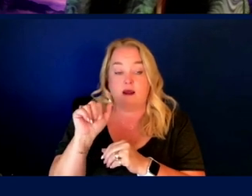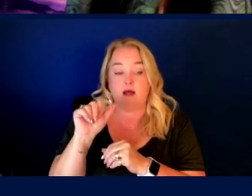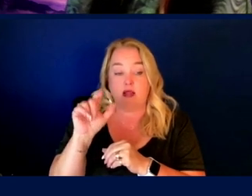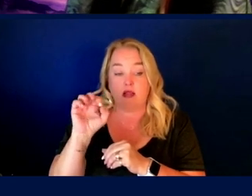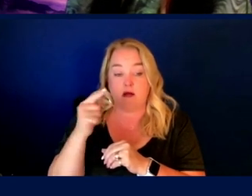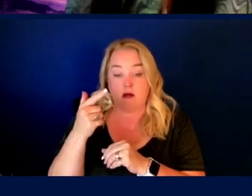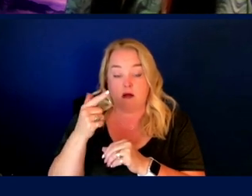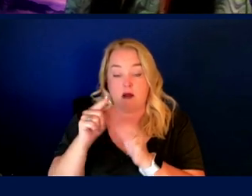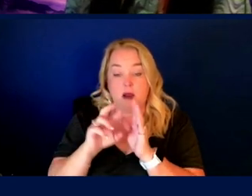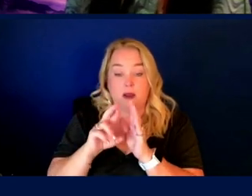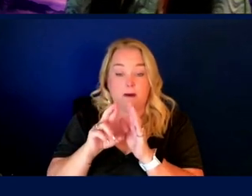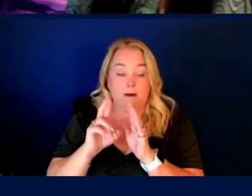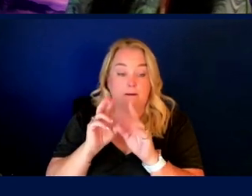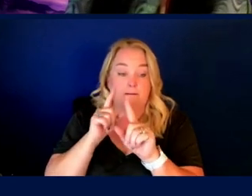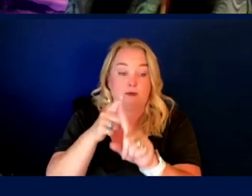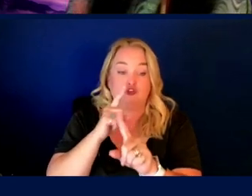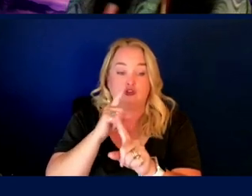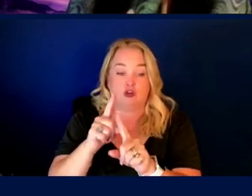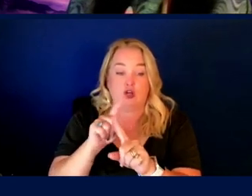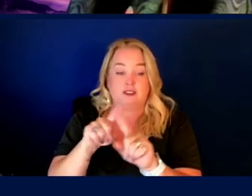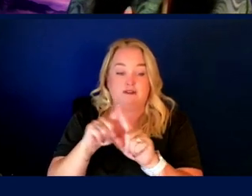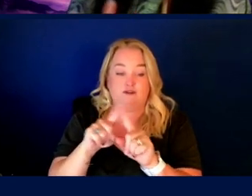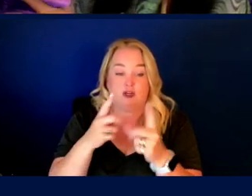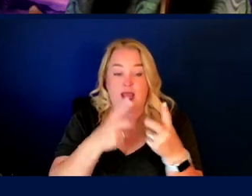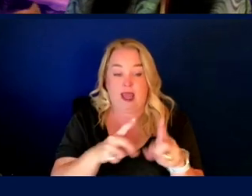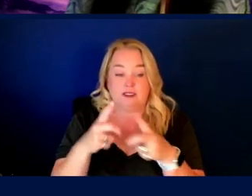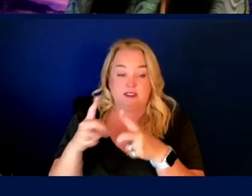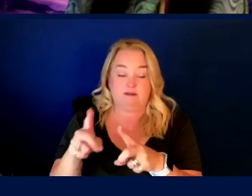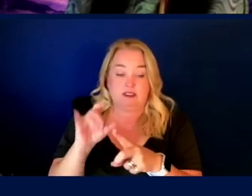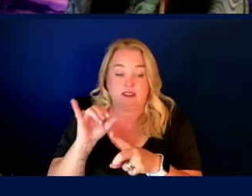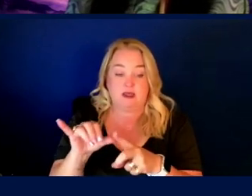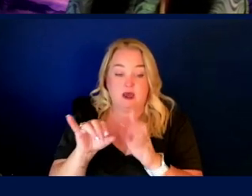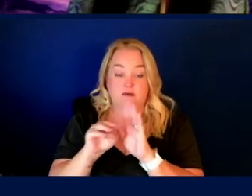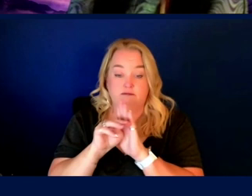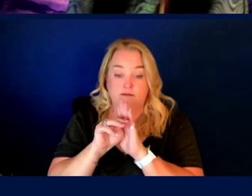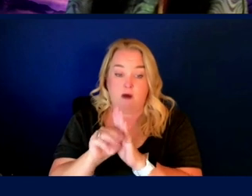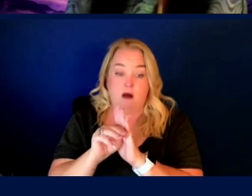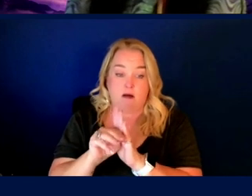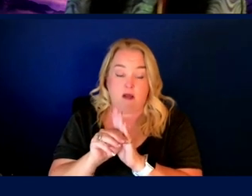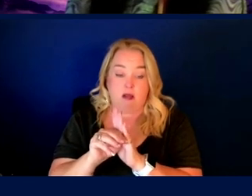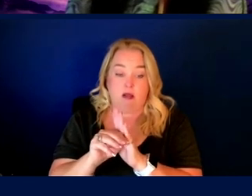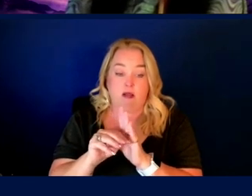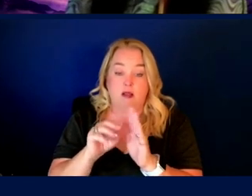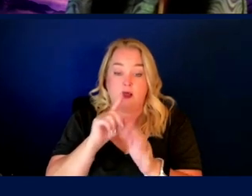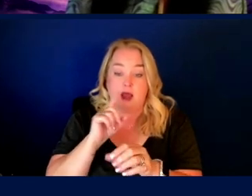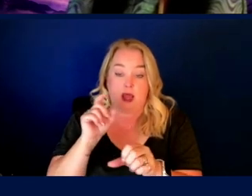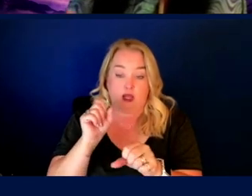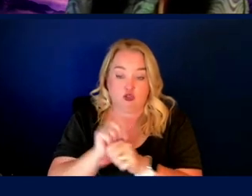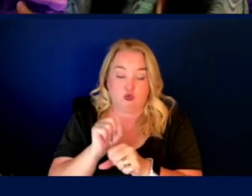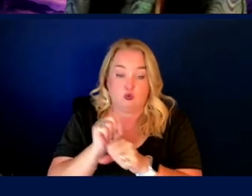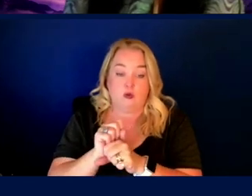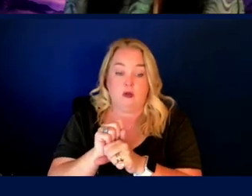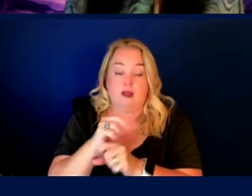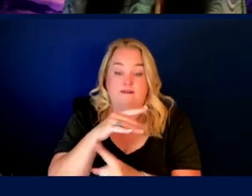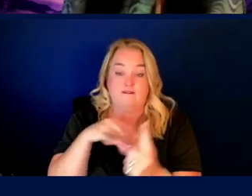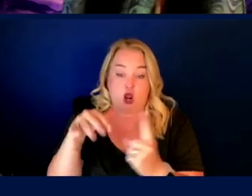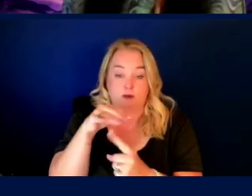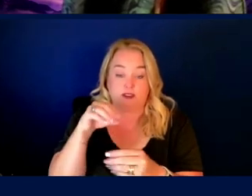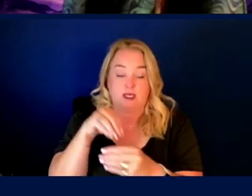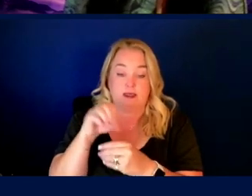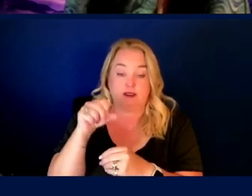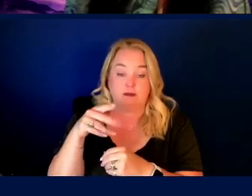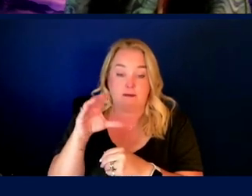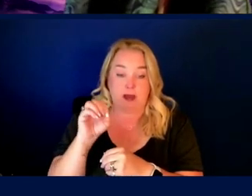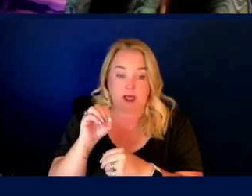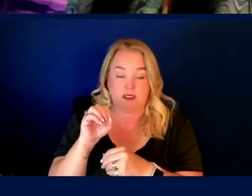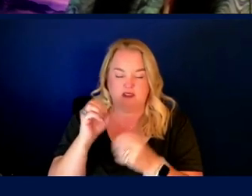These are, uh, simulated activities facilitated in locations that model similarities to extreme environments in space. And this, they can take place in a